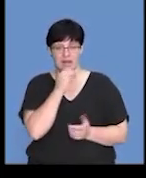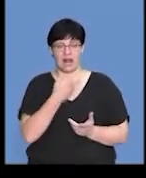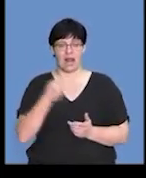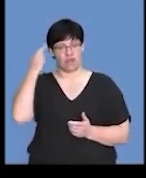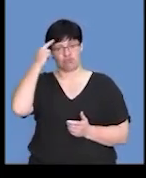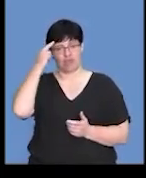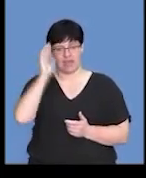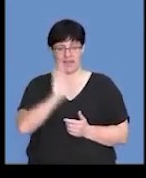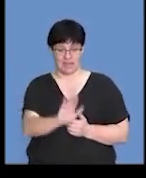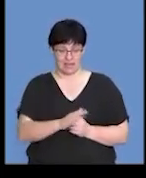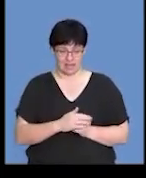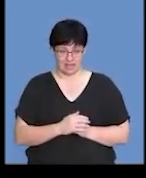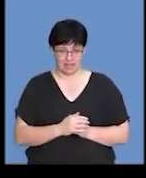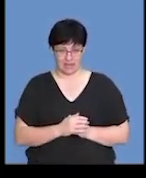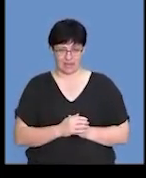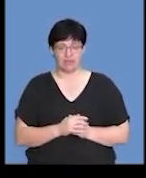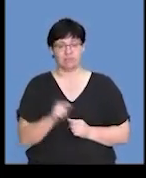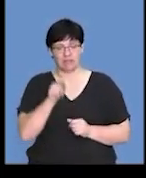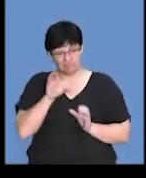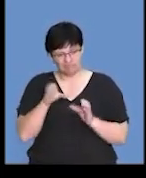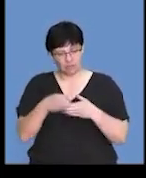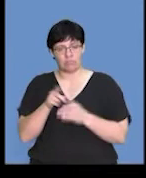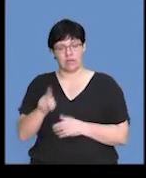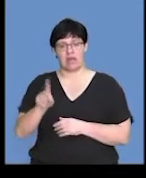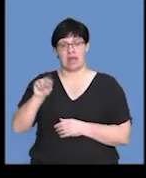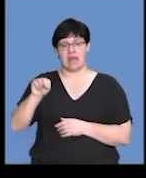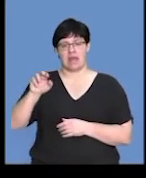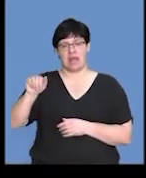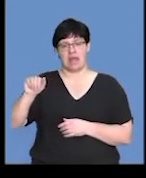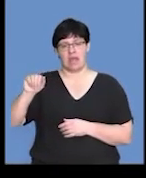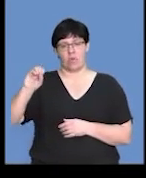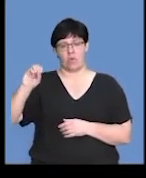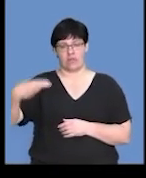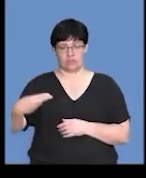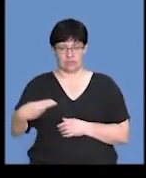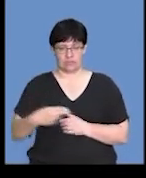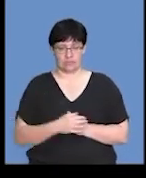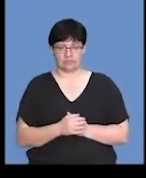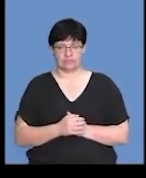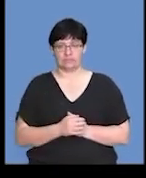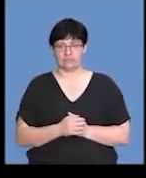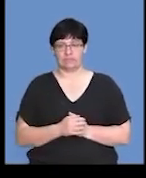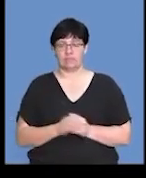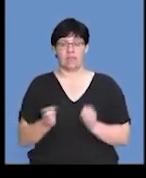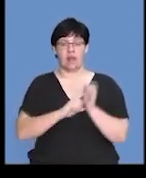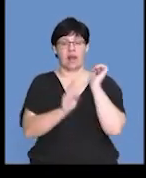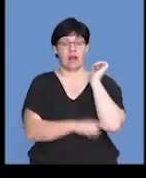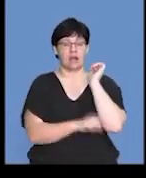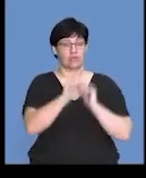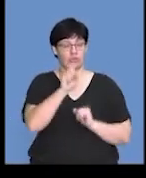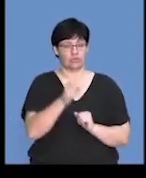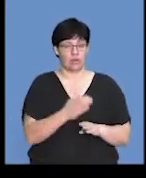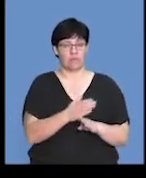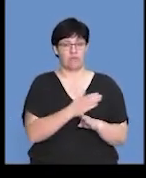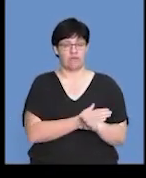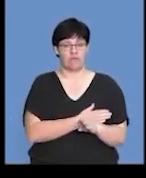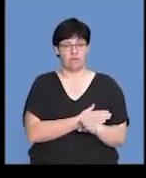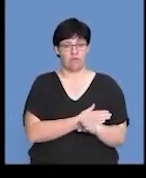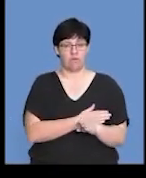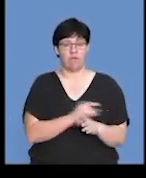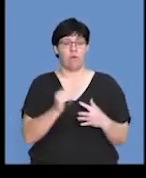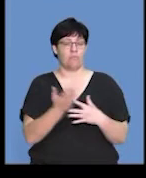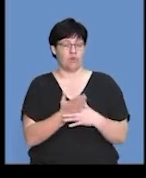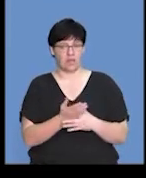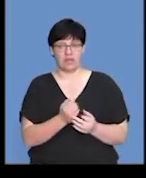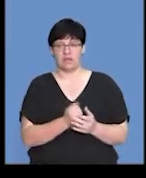areas on this graph, which is the group that is being treated with sodium hydroxide. And the last question before we get into a little